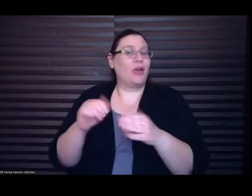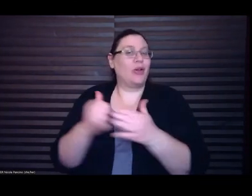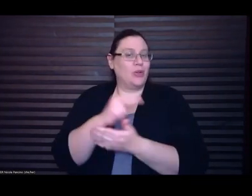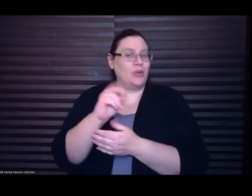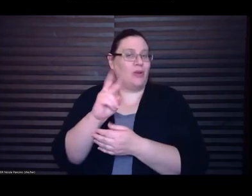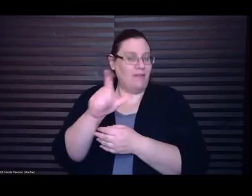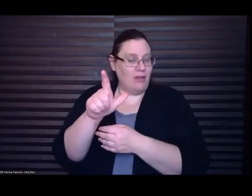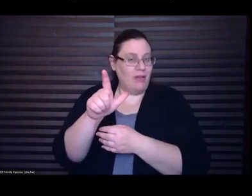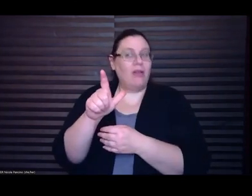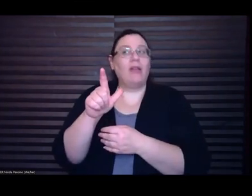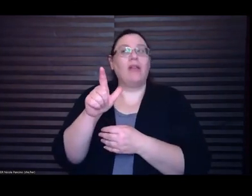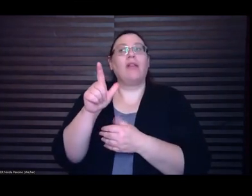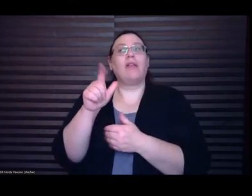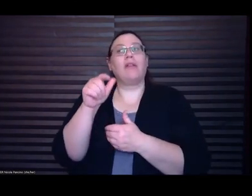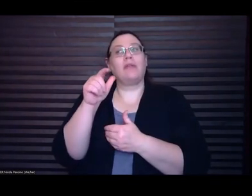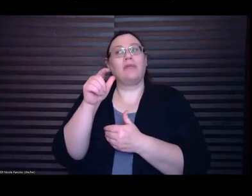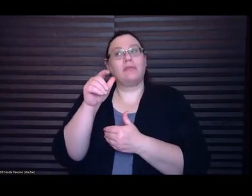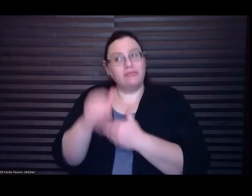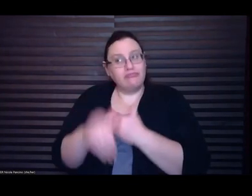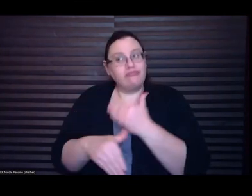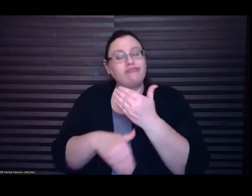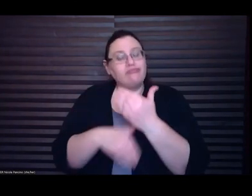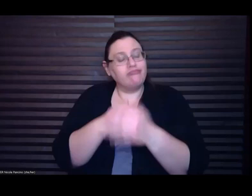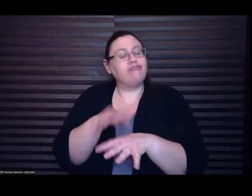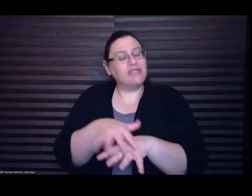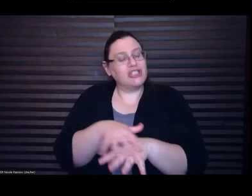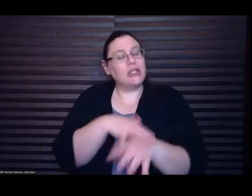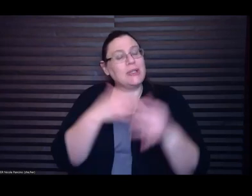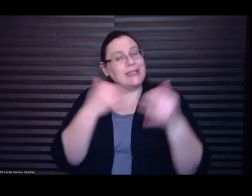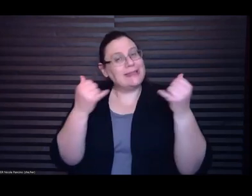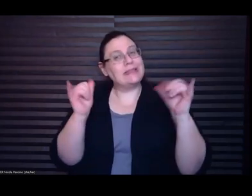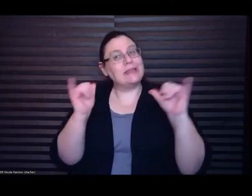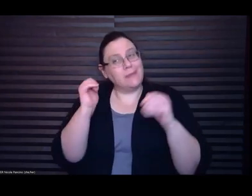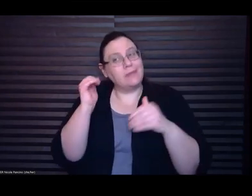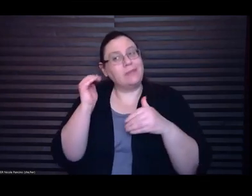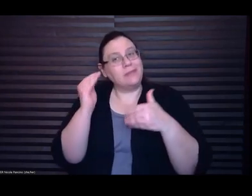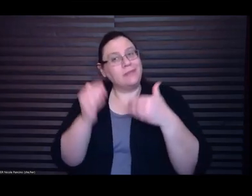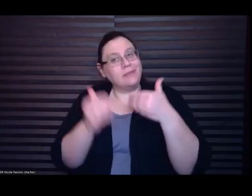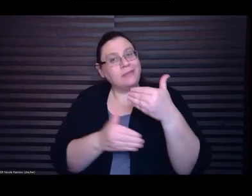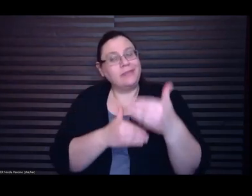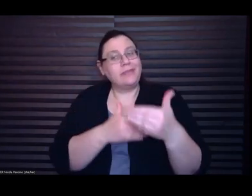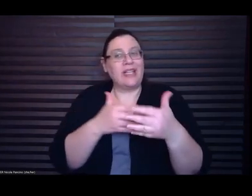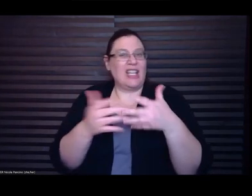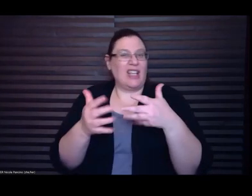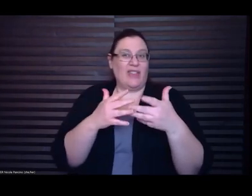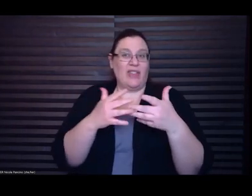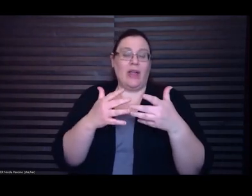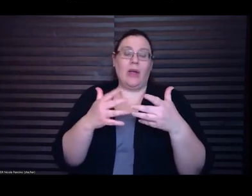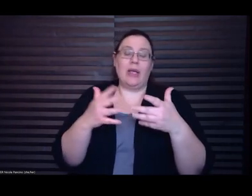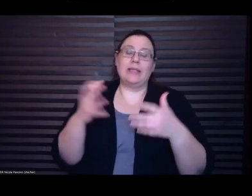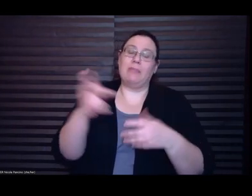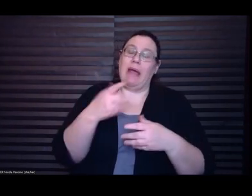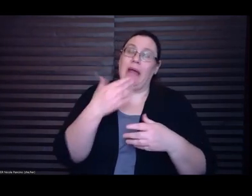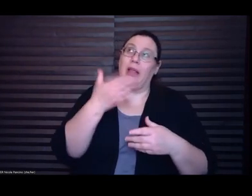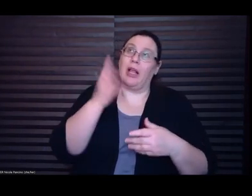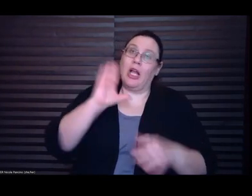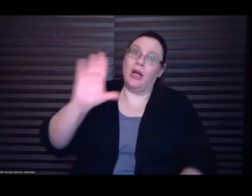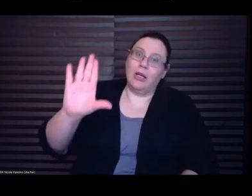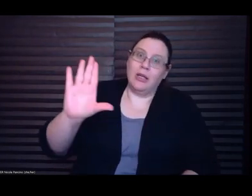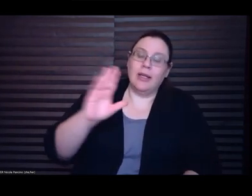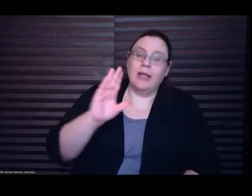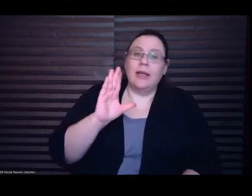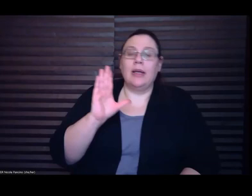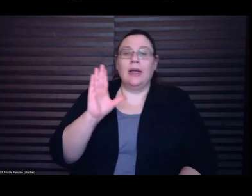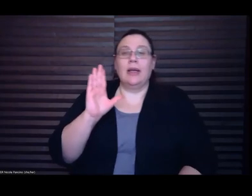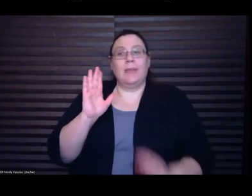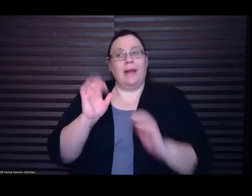it's it's going slowly even though it is back thank god but um the the way of writing has changed for me and I think for a moment it